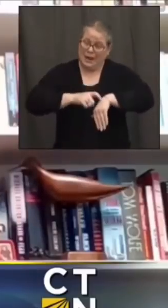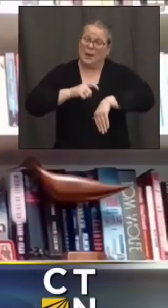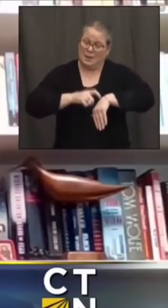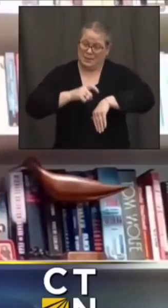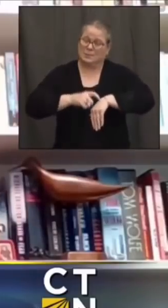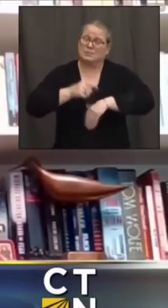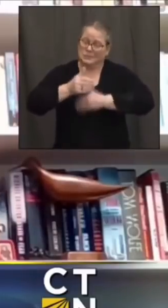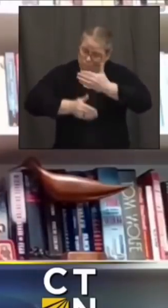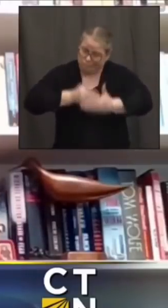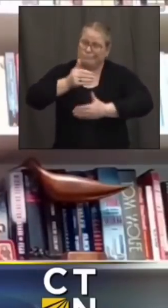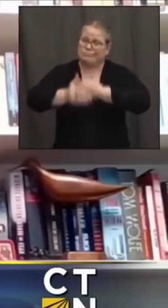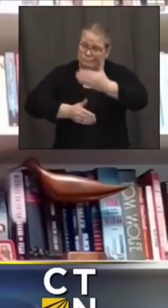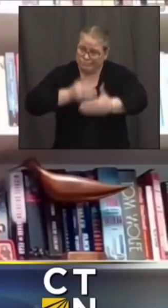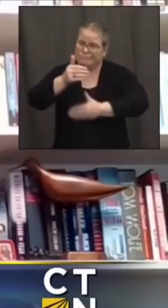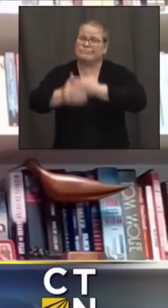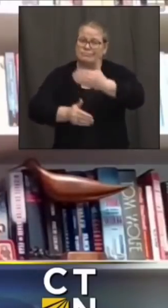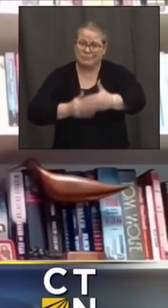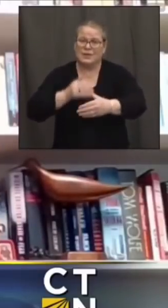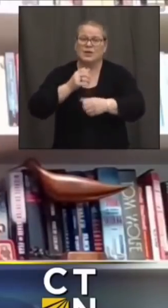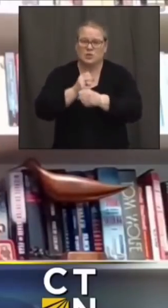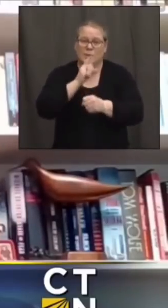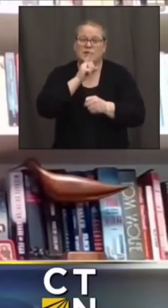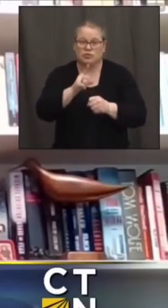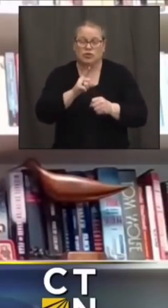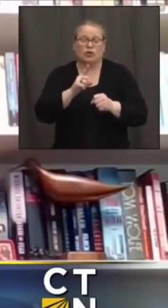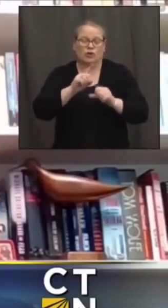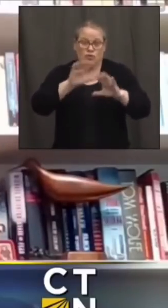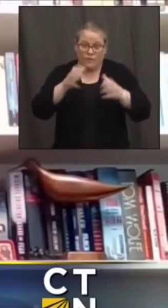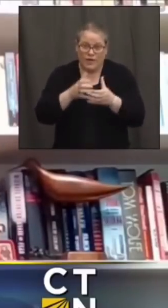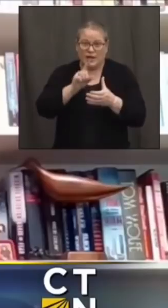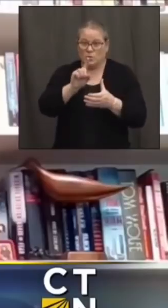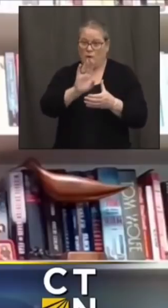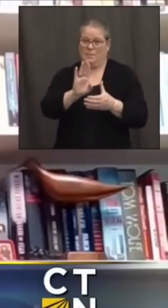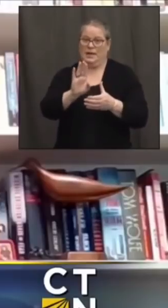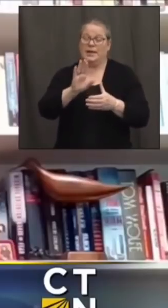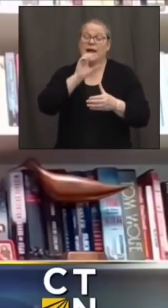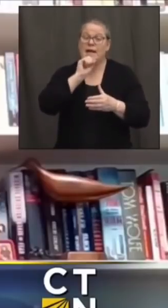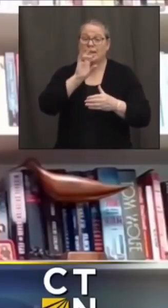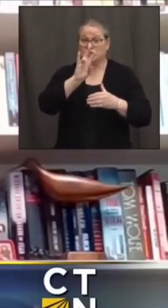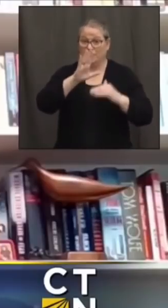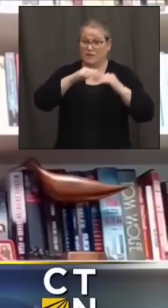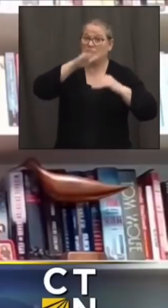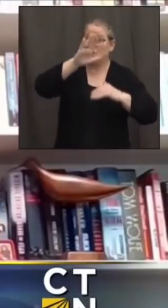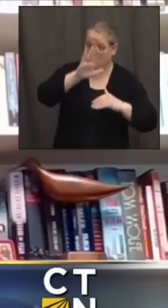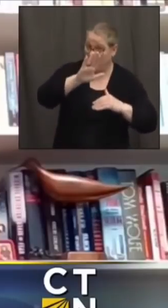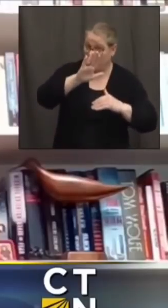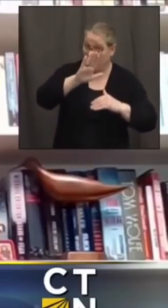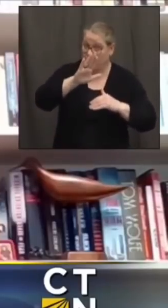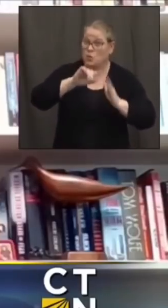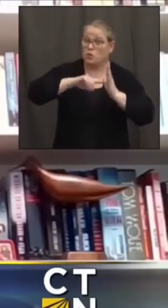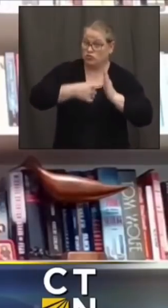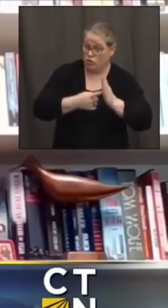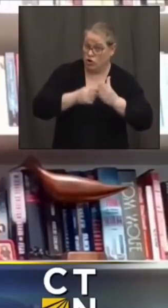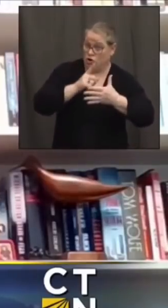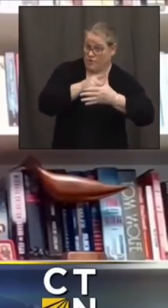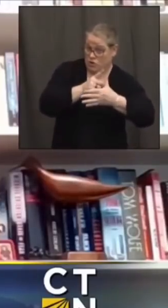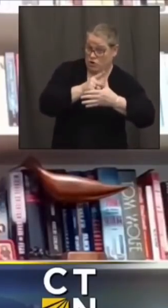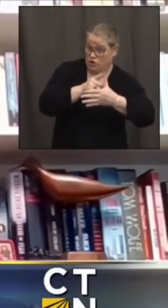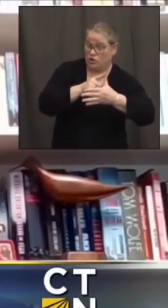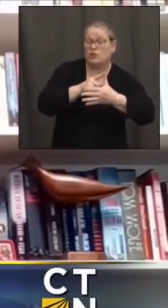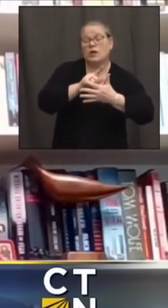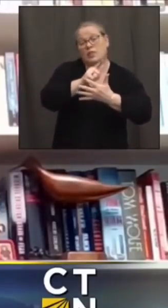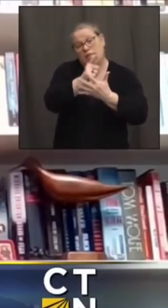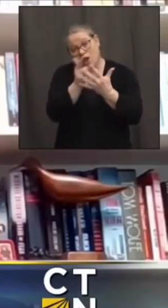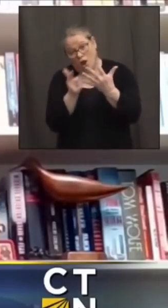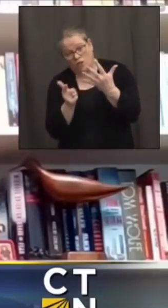to get to the other members of phase 1b we're starting with 75 and above but it will take time to get to the